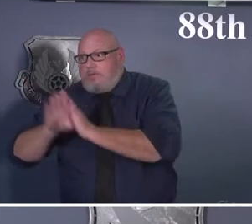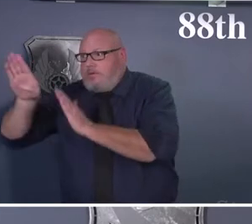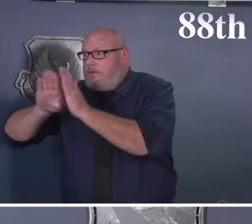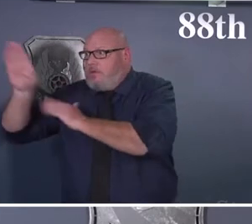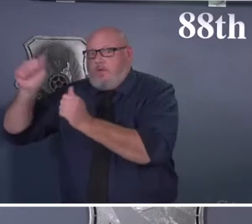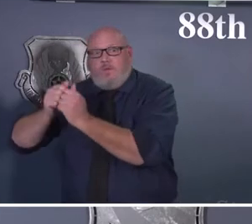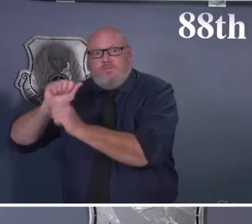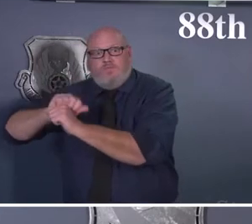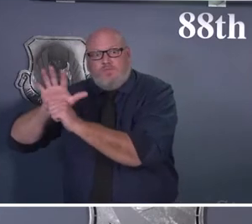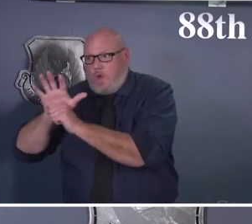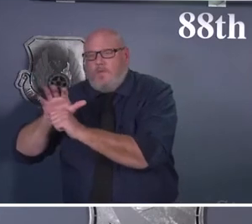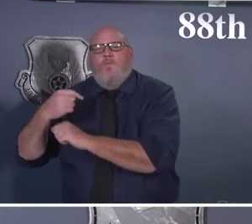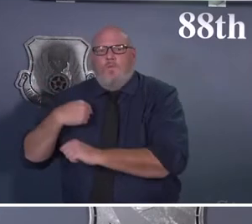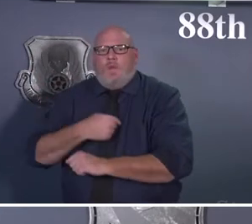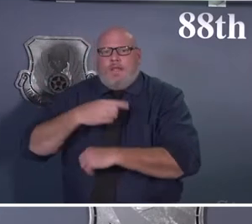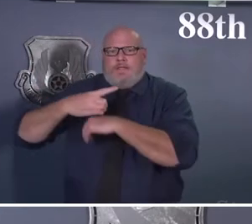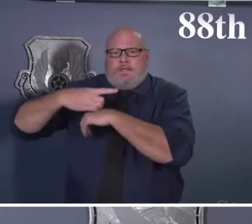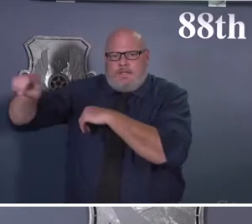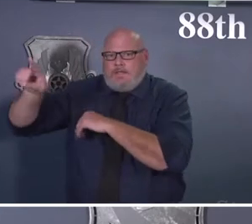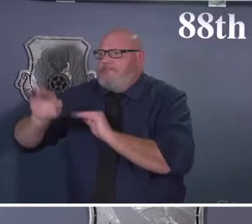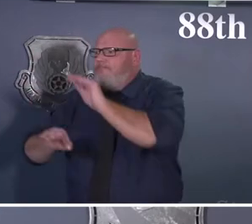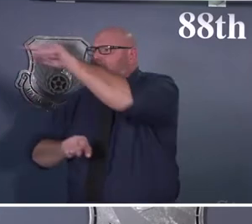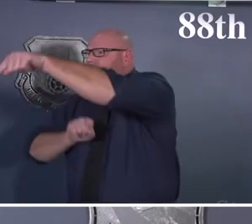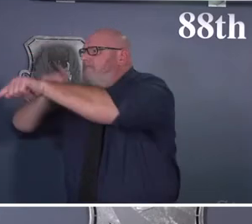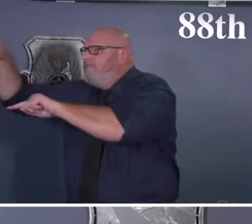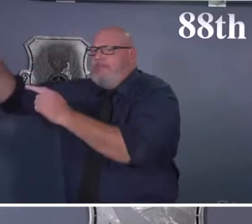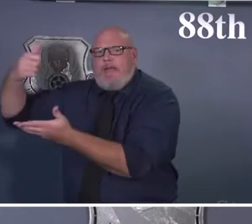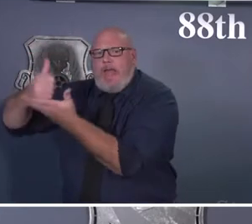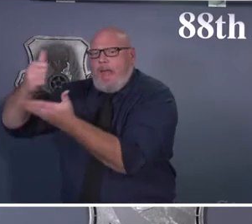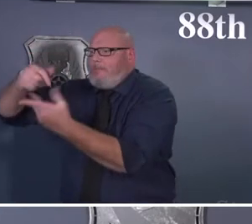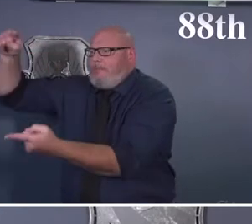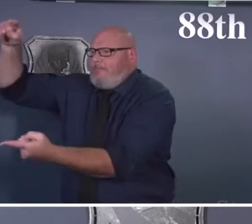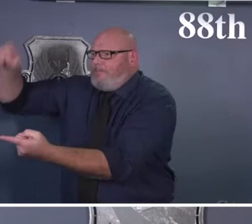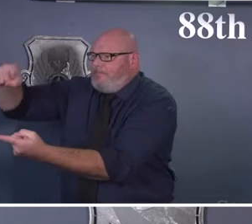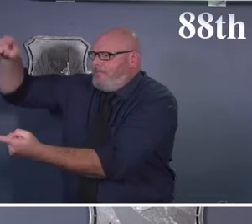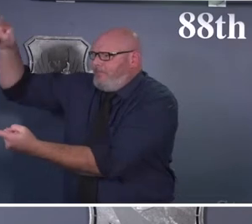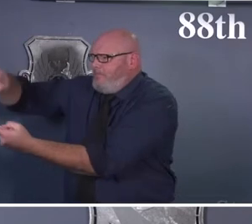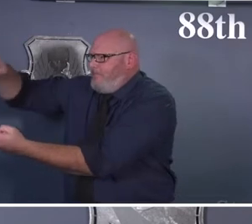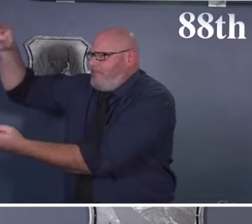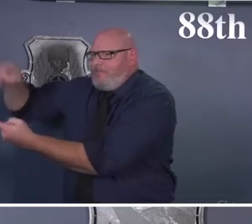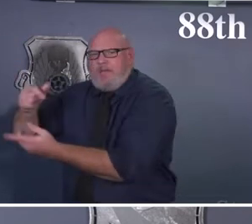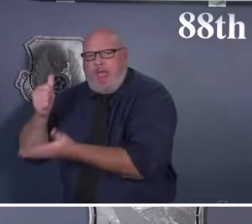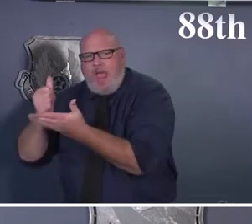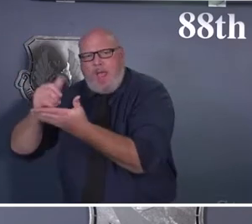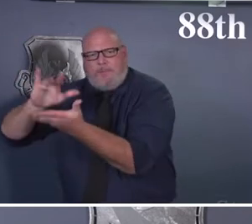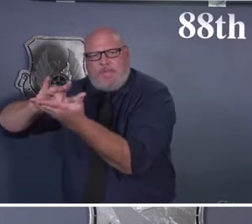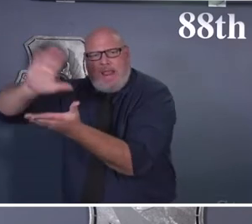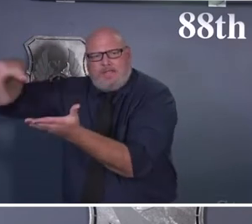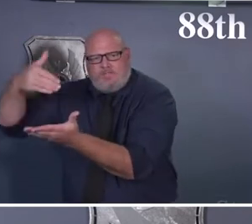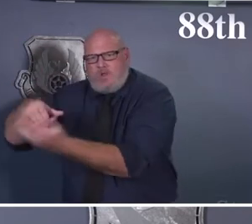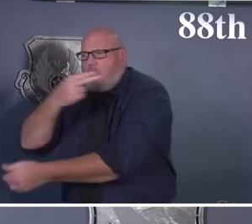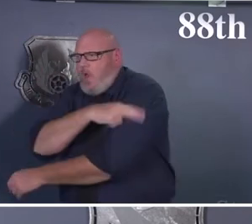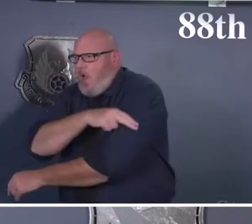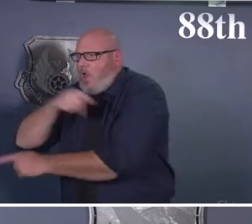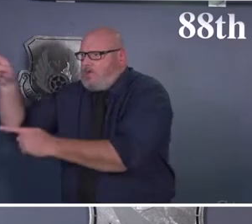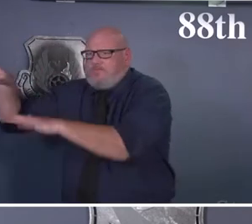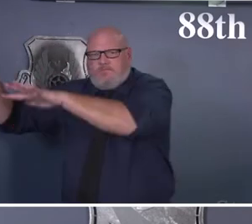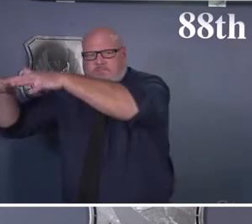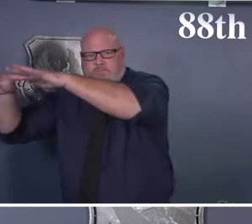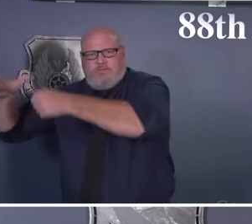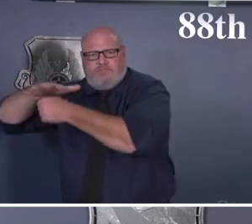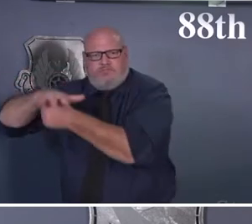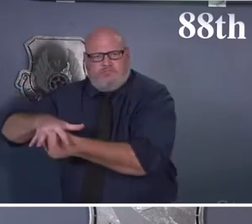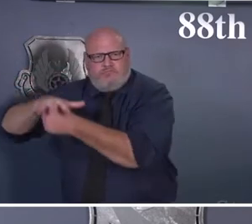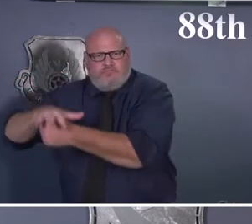so. But that does require that we've had to take direct caregivers out of our mission set and that limits